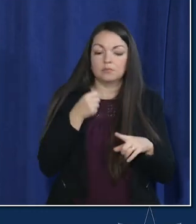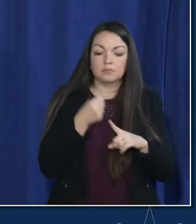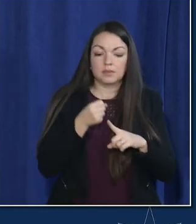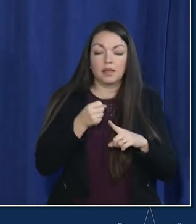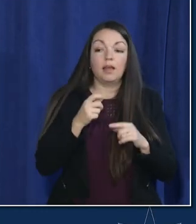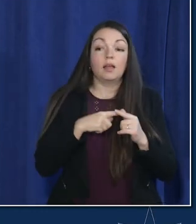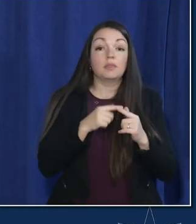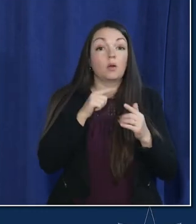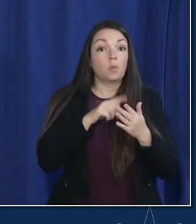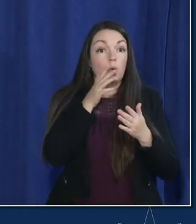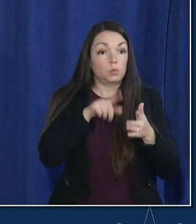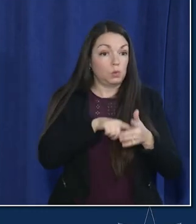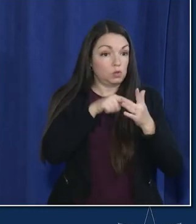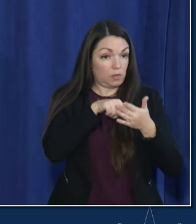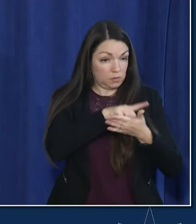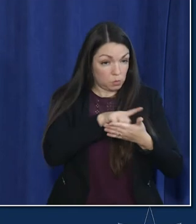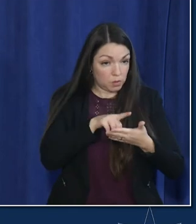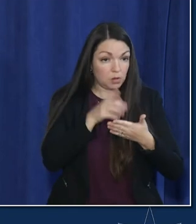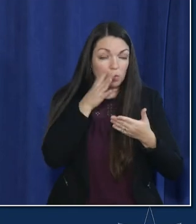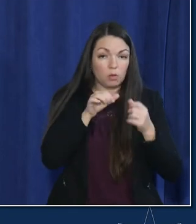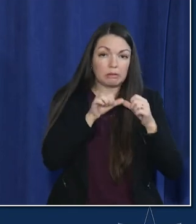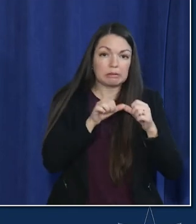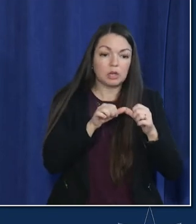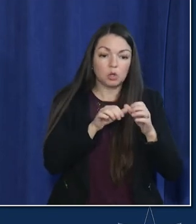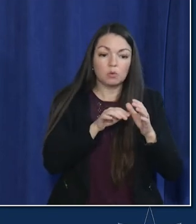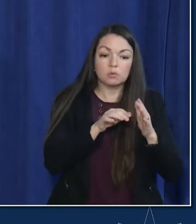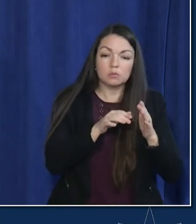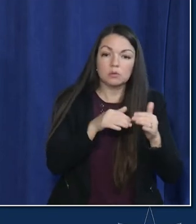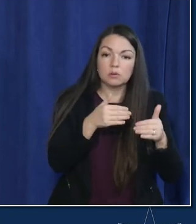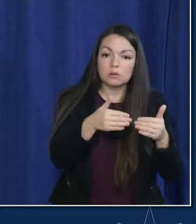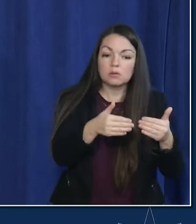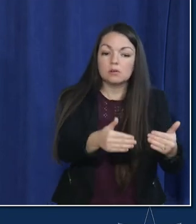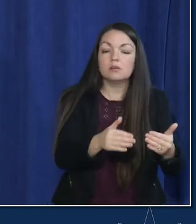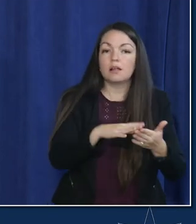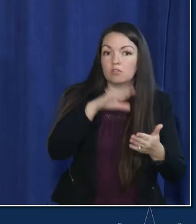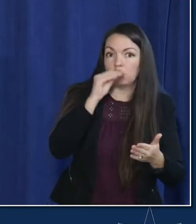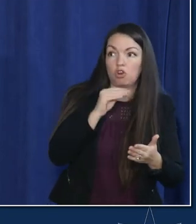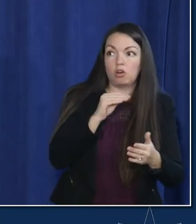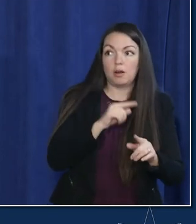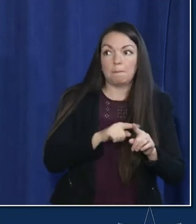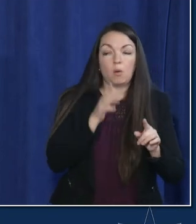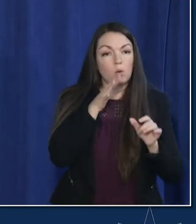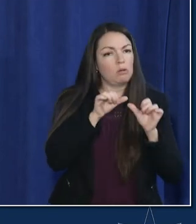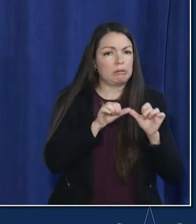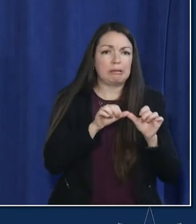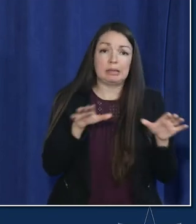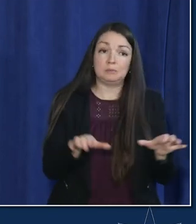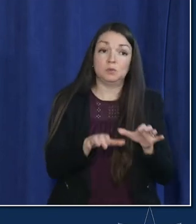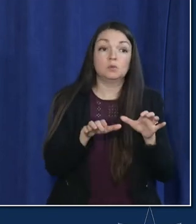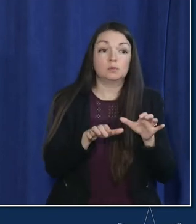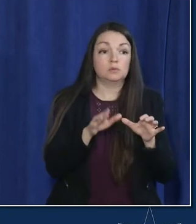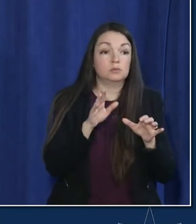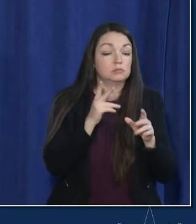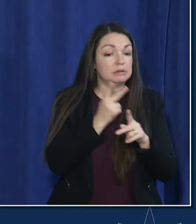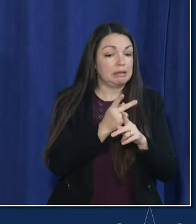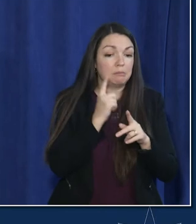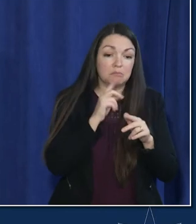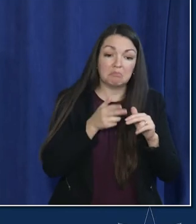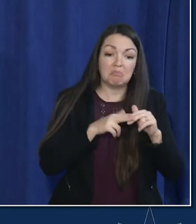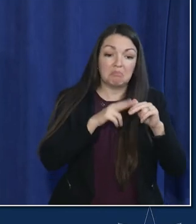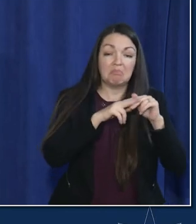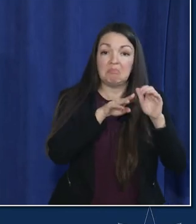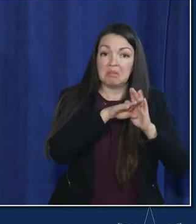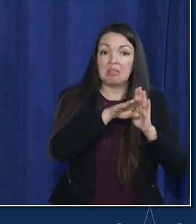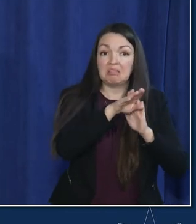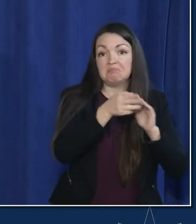we're just going to continue to ramp up and learn and except for me the the long game is we're going to just keep doing it we're just going to keep building it and my hope